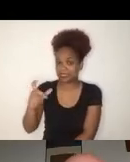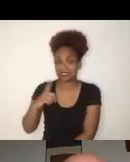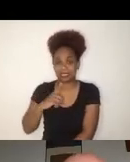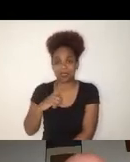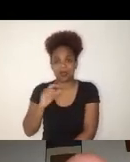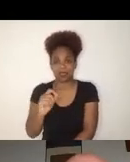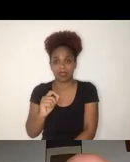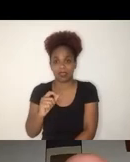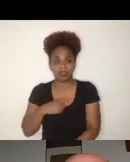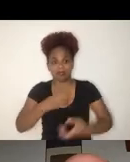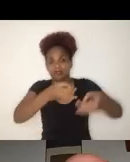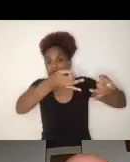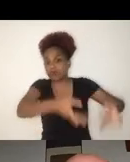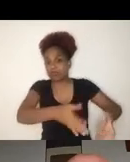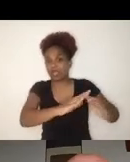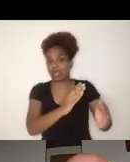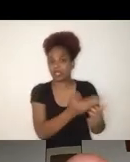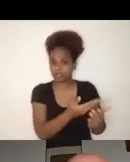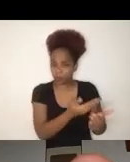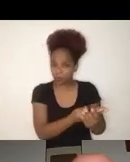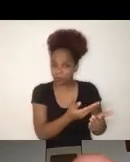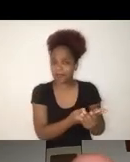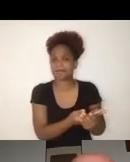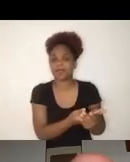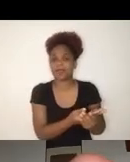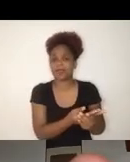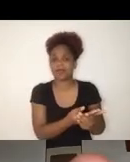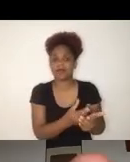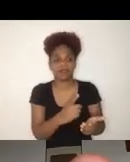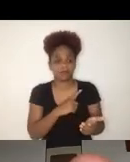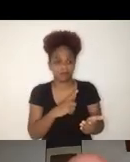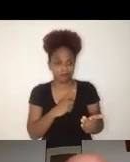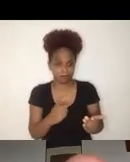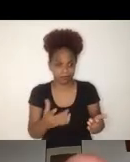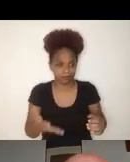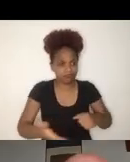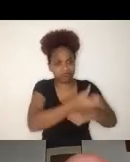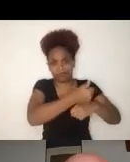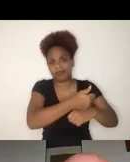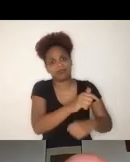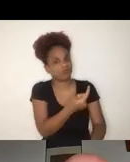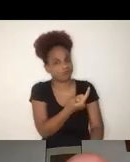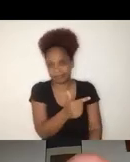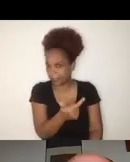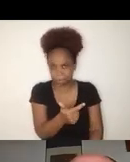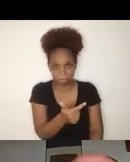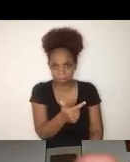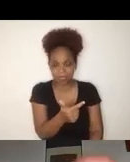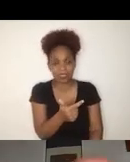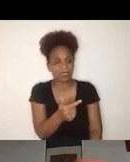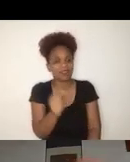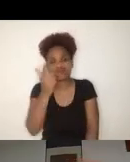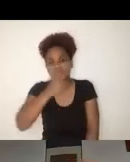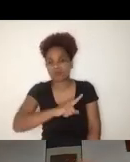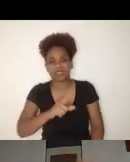leave school with a decent qualification, don't go smoothly into the labor market. So